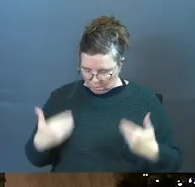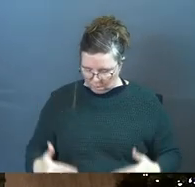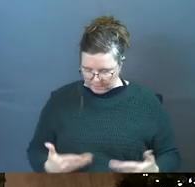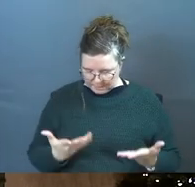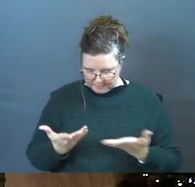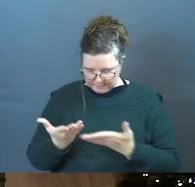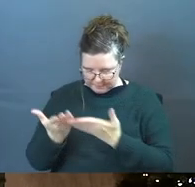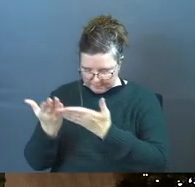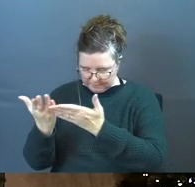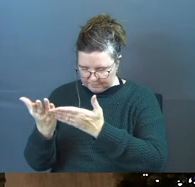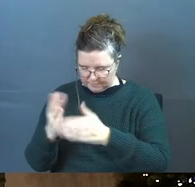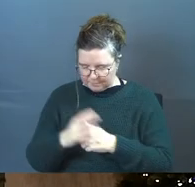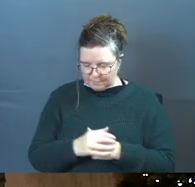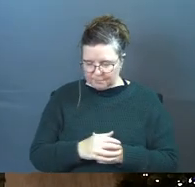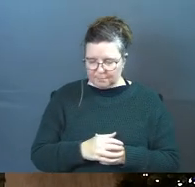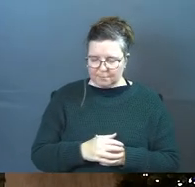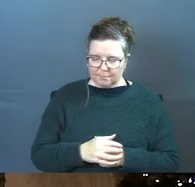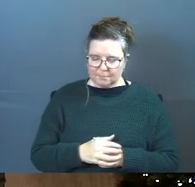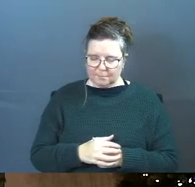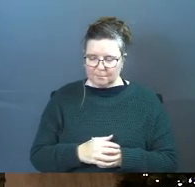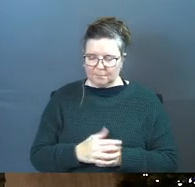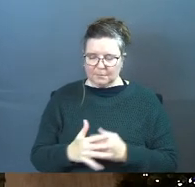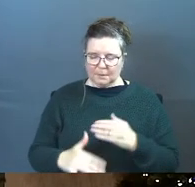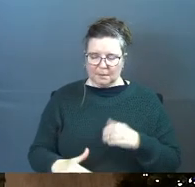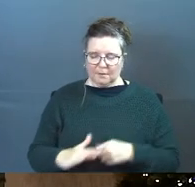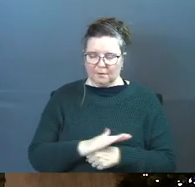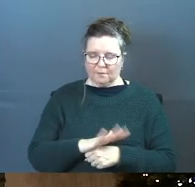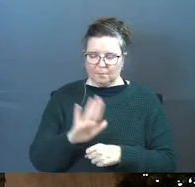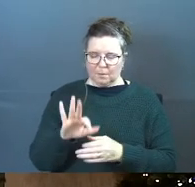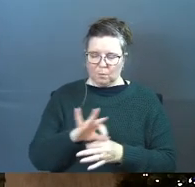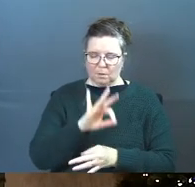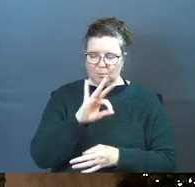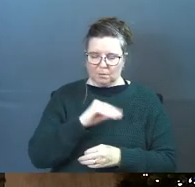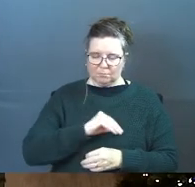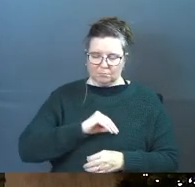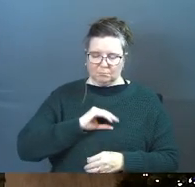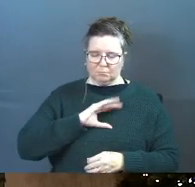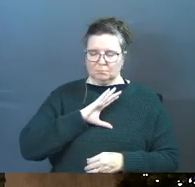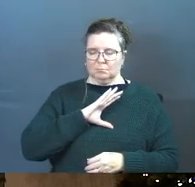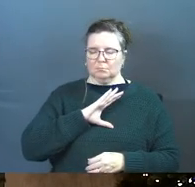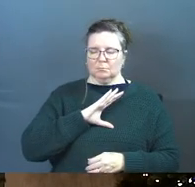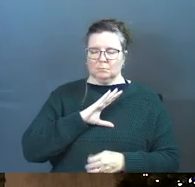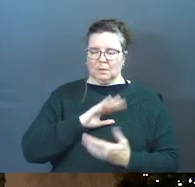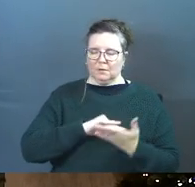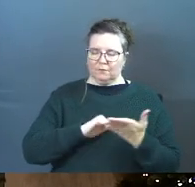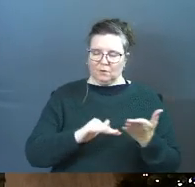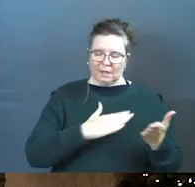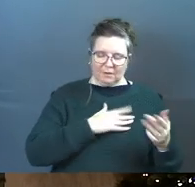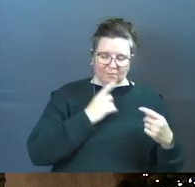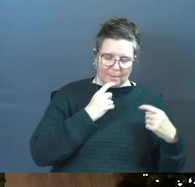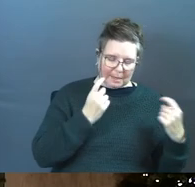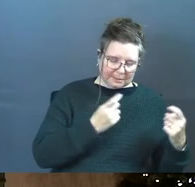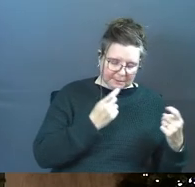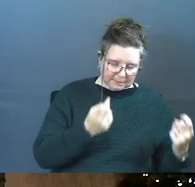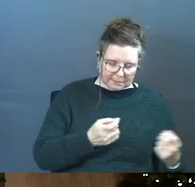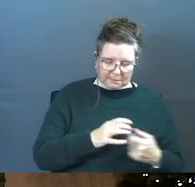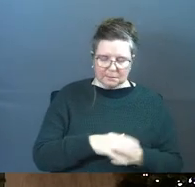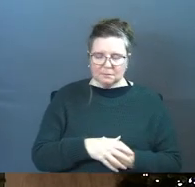fill me with your spirit forgive my sins